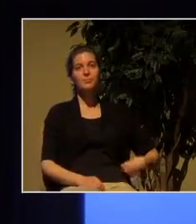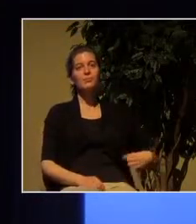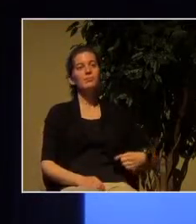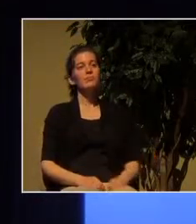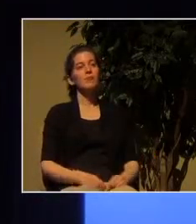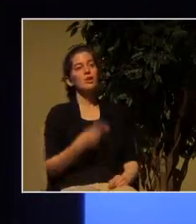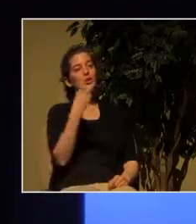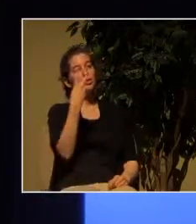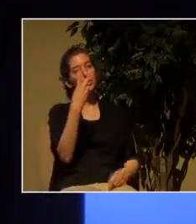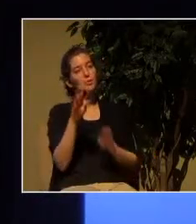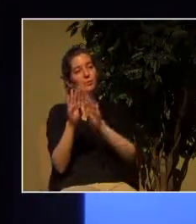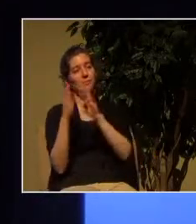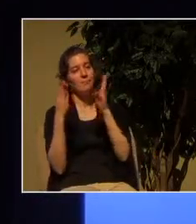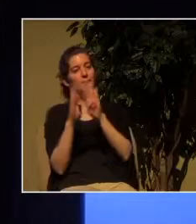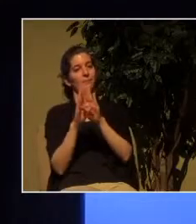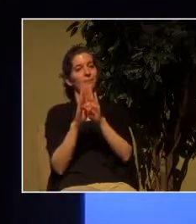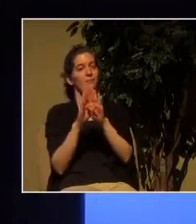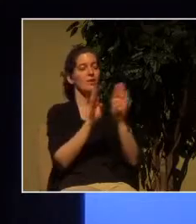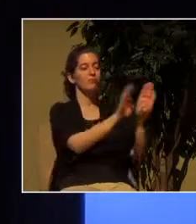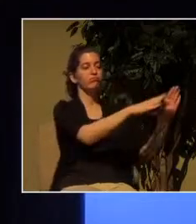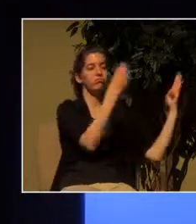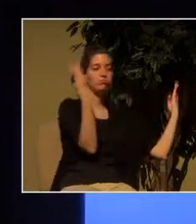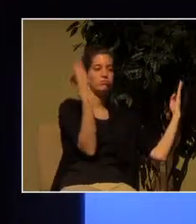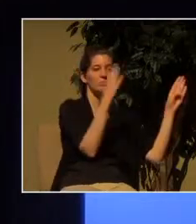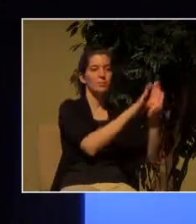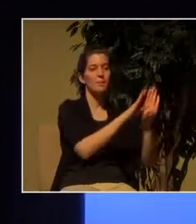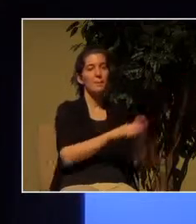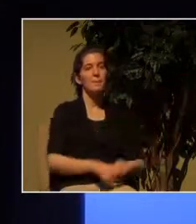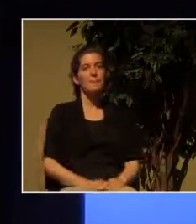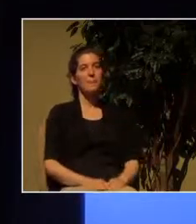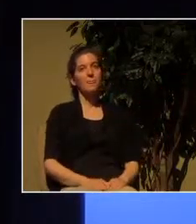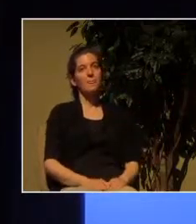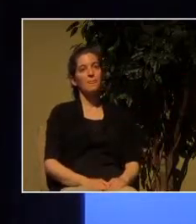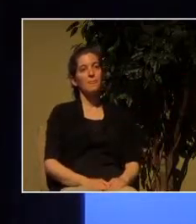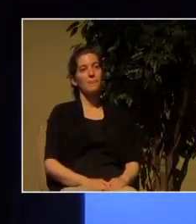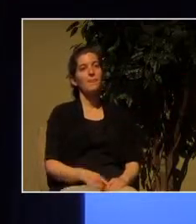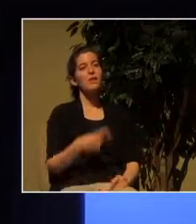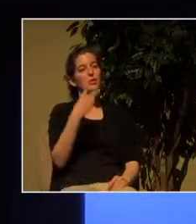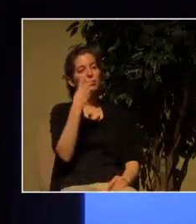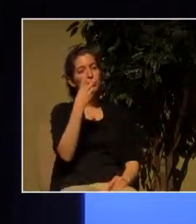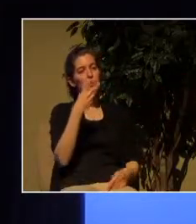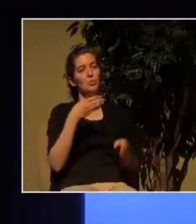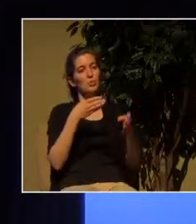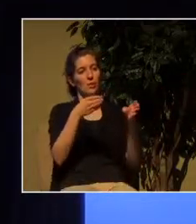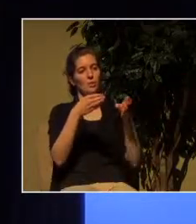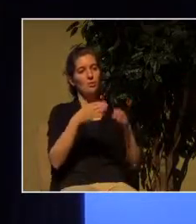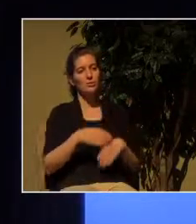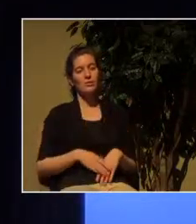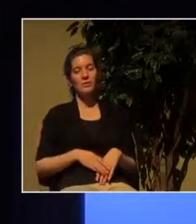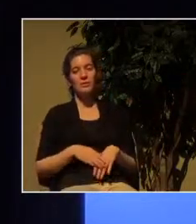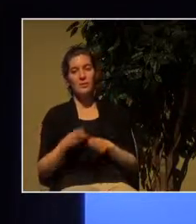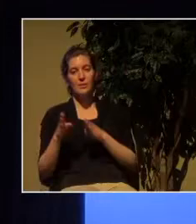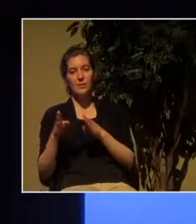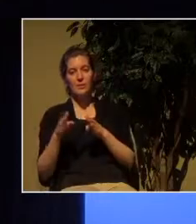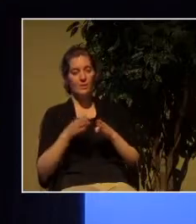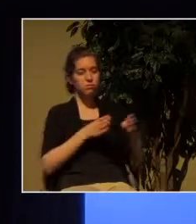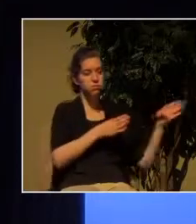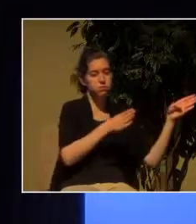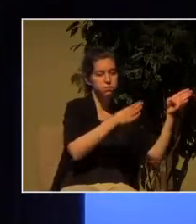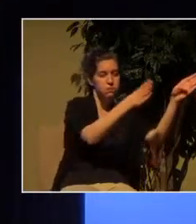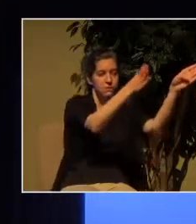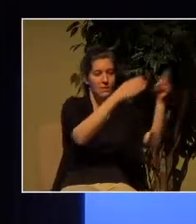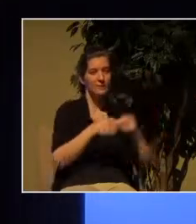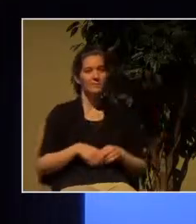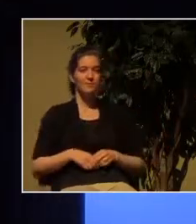wide gate a narrow gate two roads a wide road